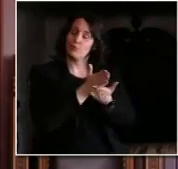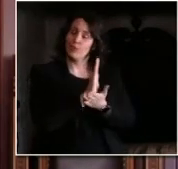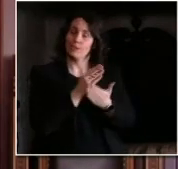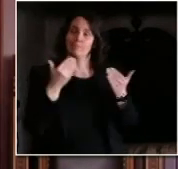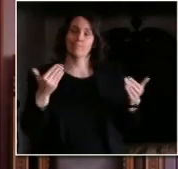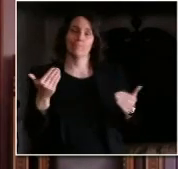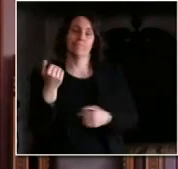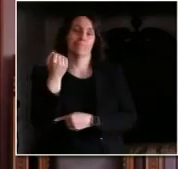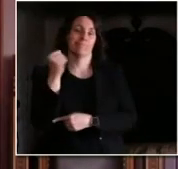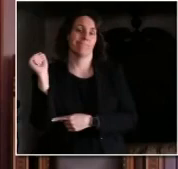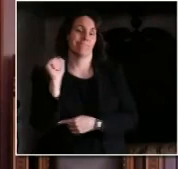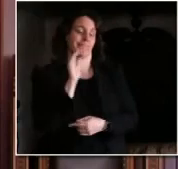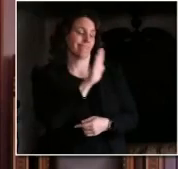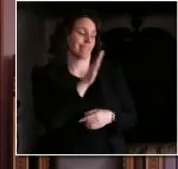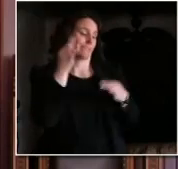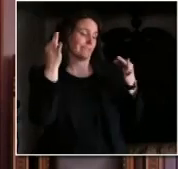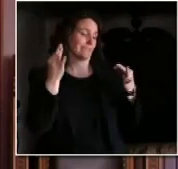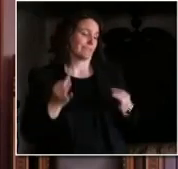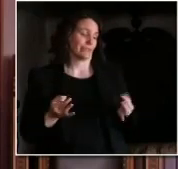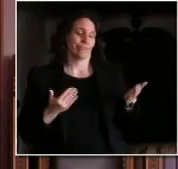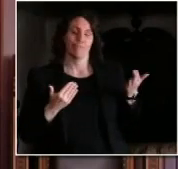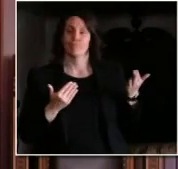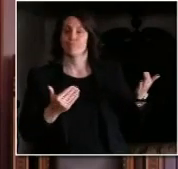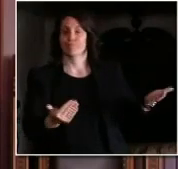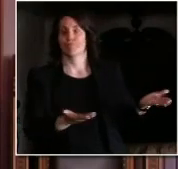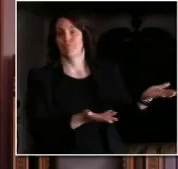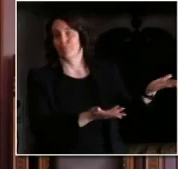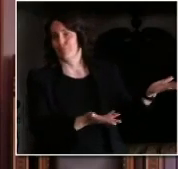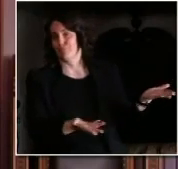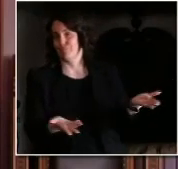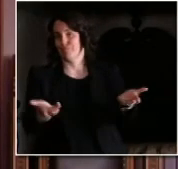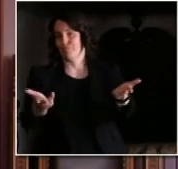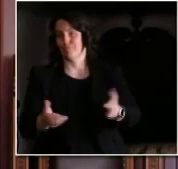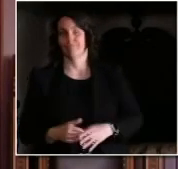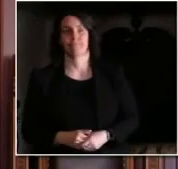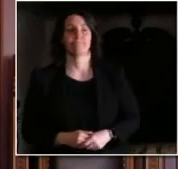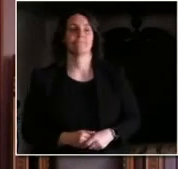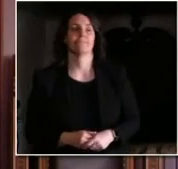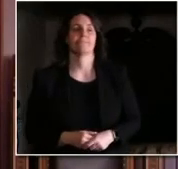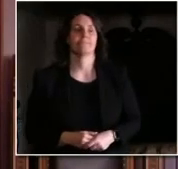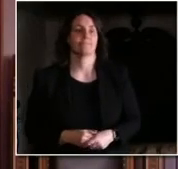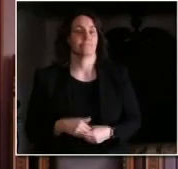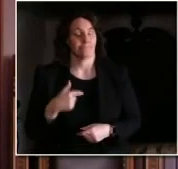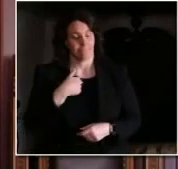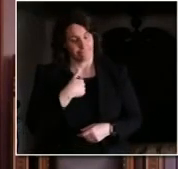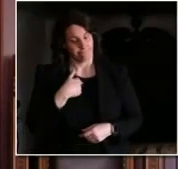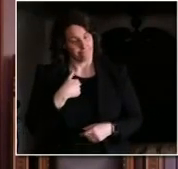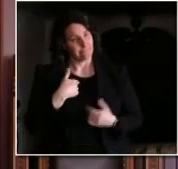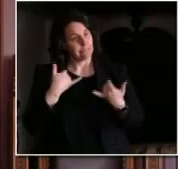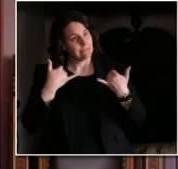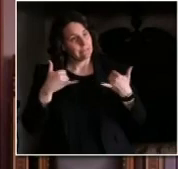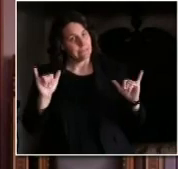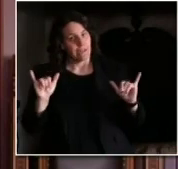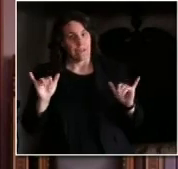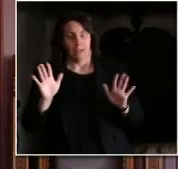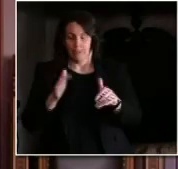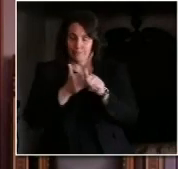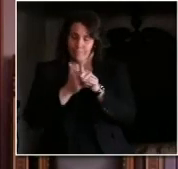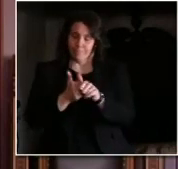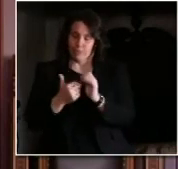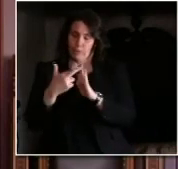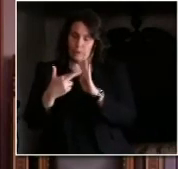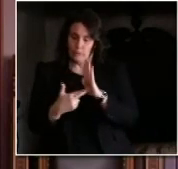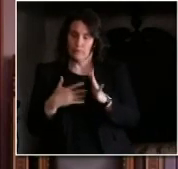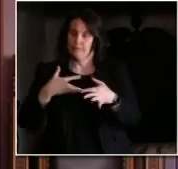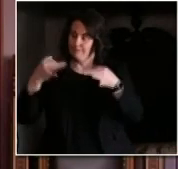thing and we'll continue to make the case that social distancing is critical and so hopefully when they're here or any place